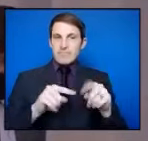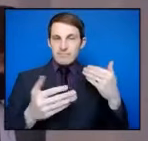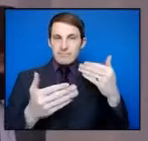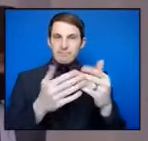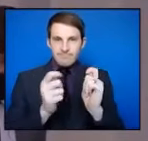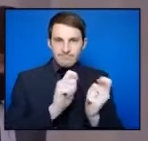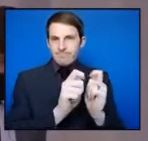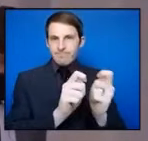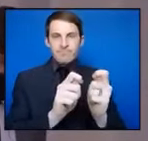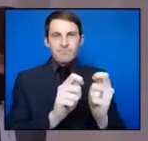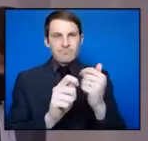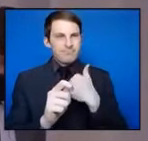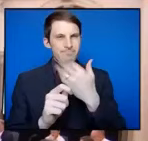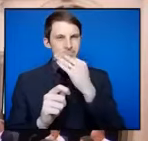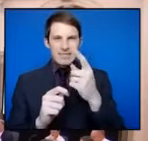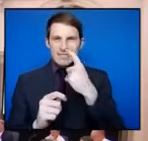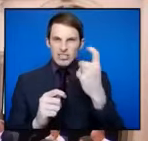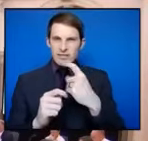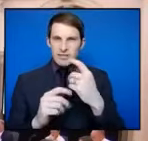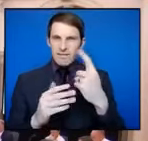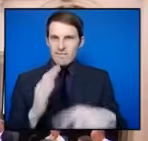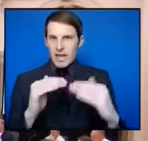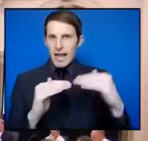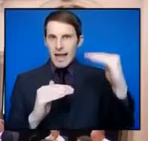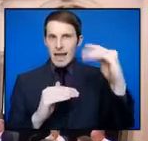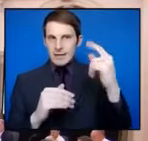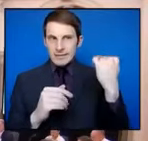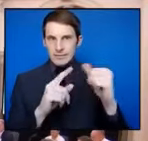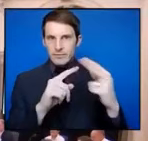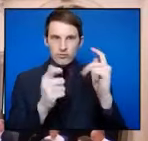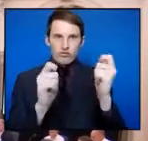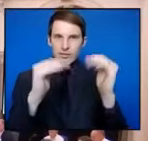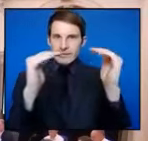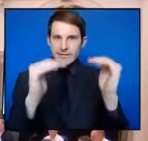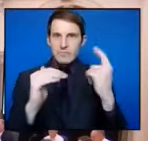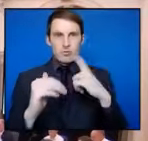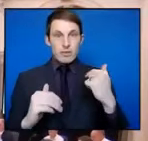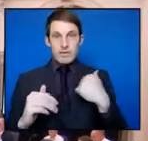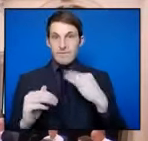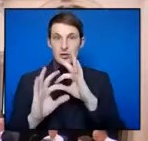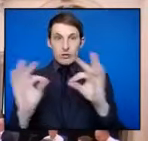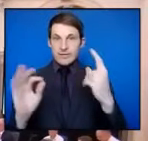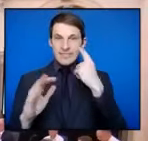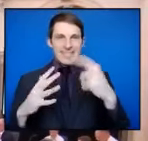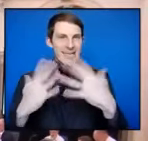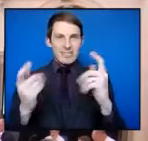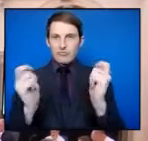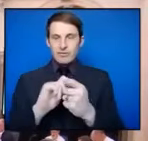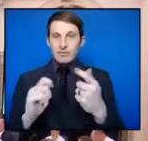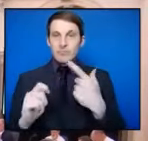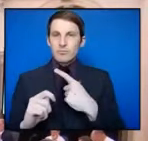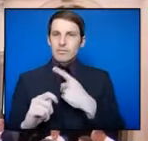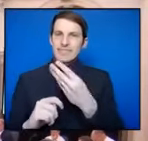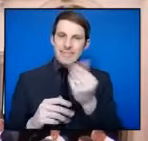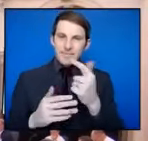magnitude of these fines been reviewed and issued? Because I haven't seen any changes in there. Because some of these fines seem very